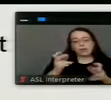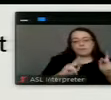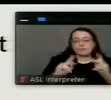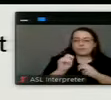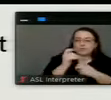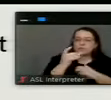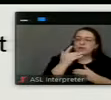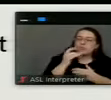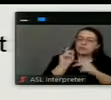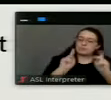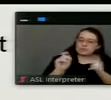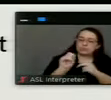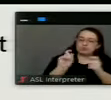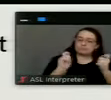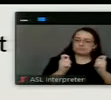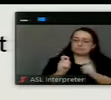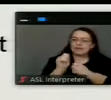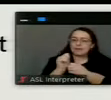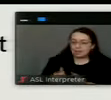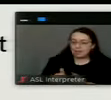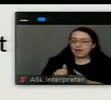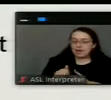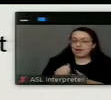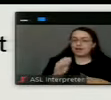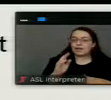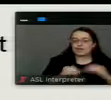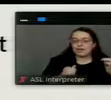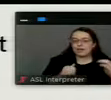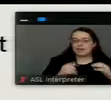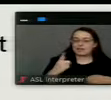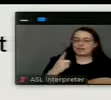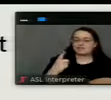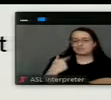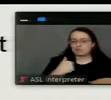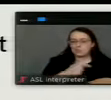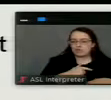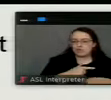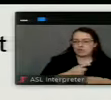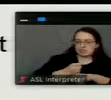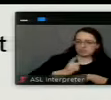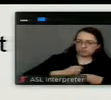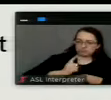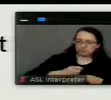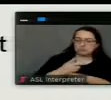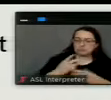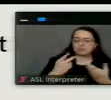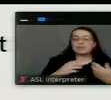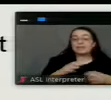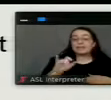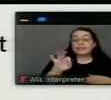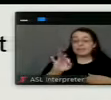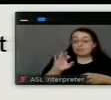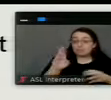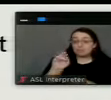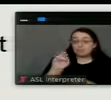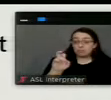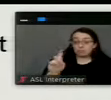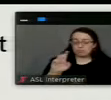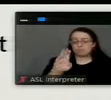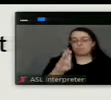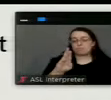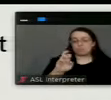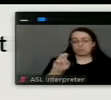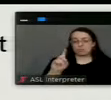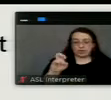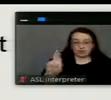helping people, um, instead of being punitive in nature. So if a breeder fails to update, um, the information,